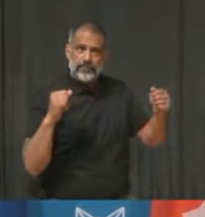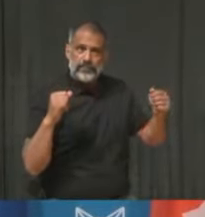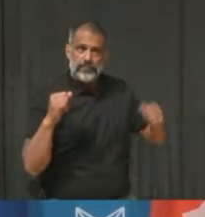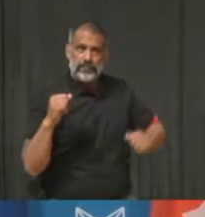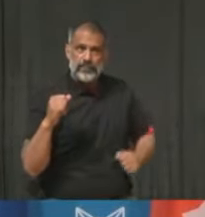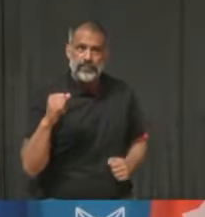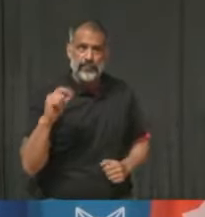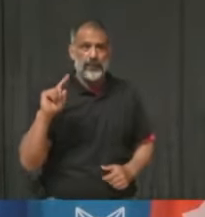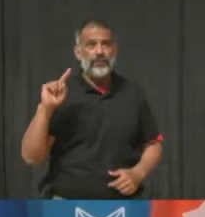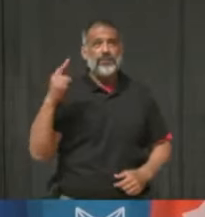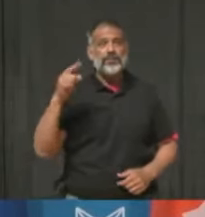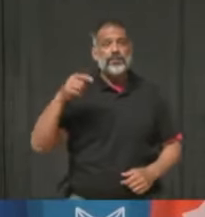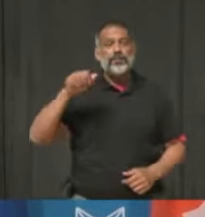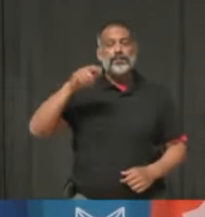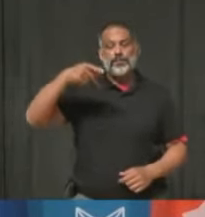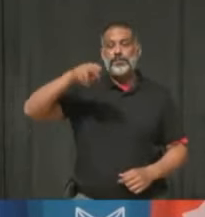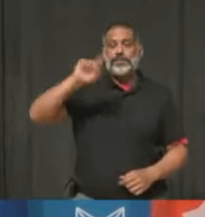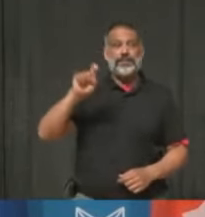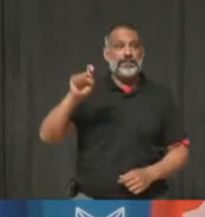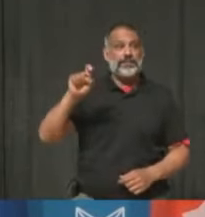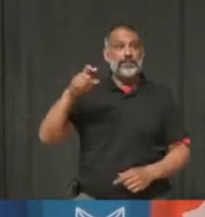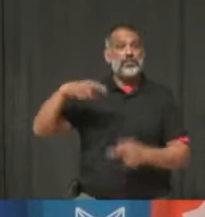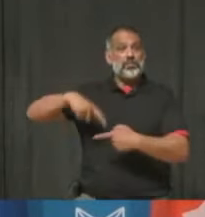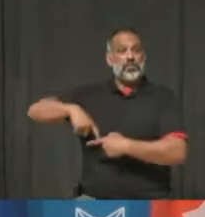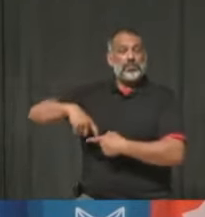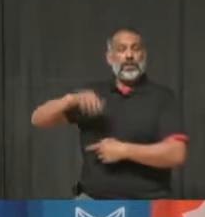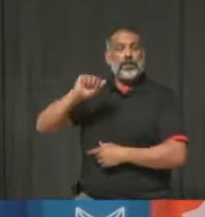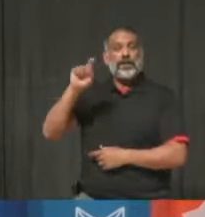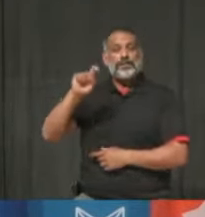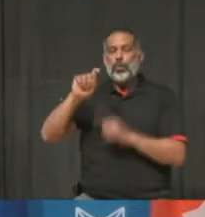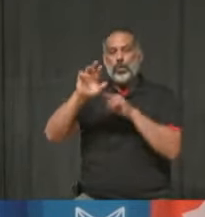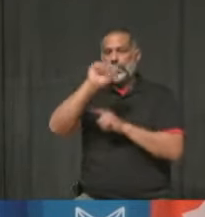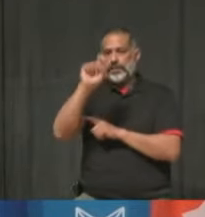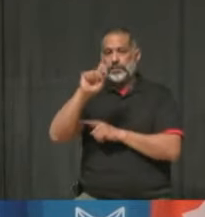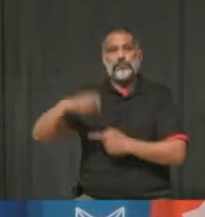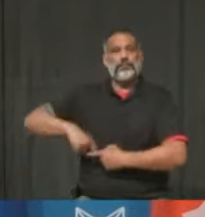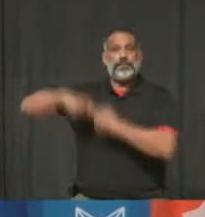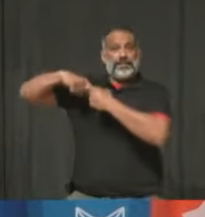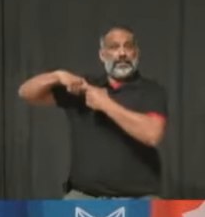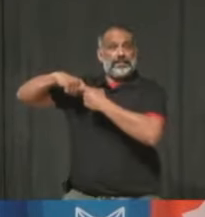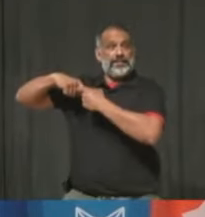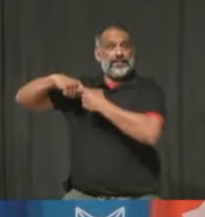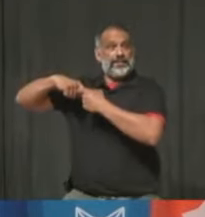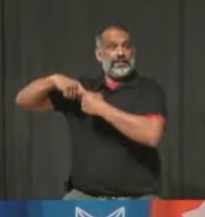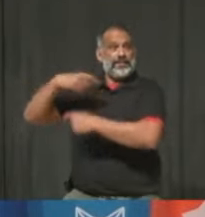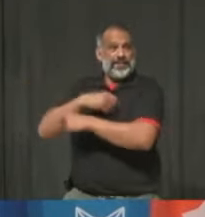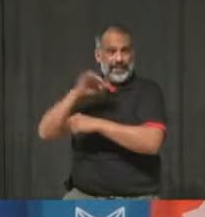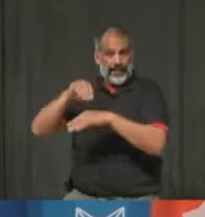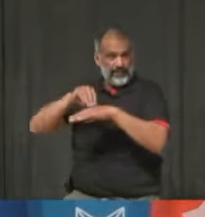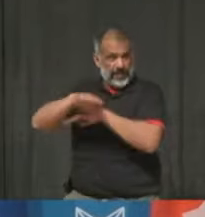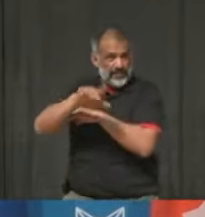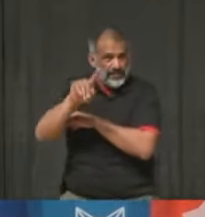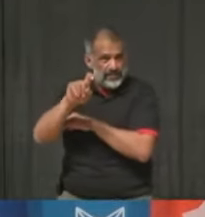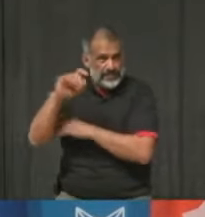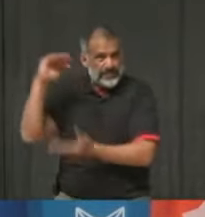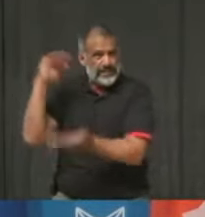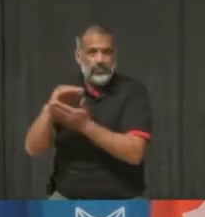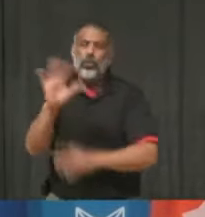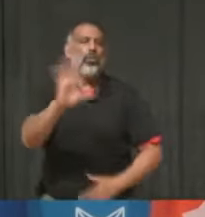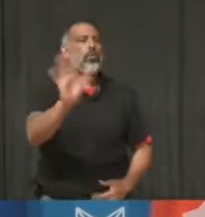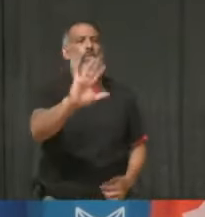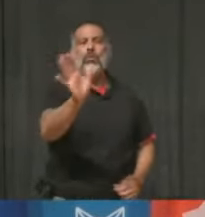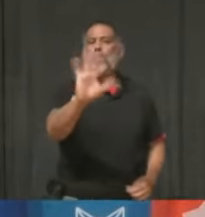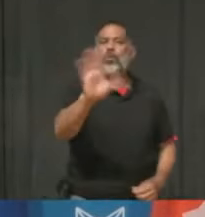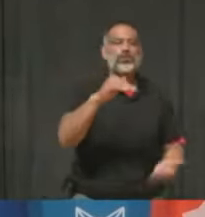doses for AstraZeneca will not impact our overall vaccination system efforts. Those are supplied by different